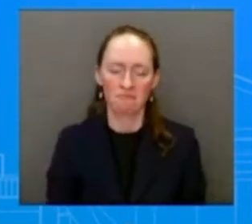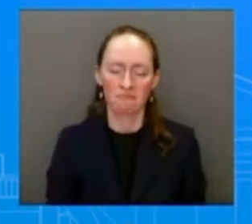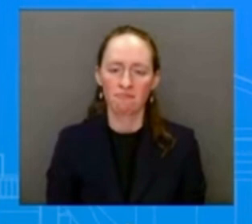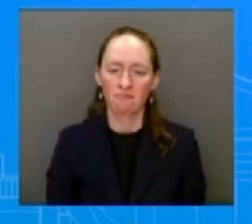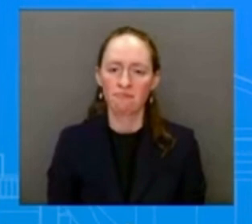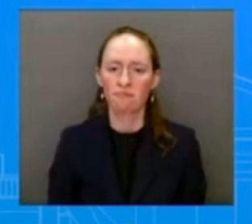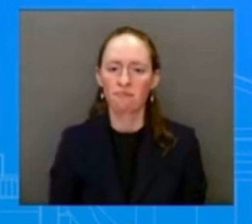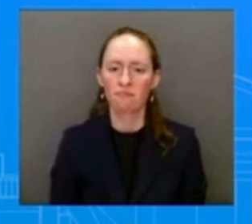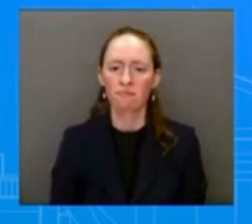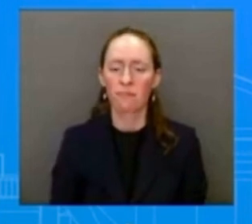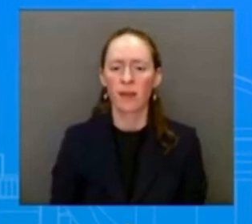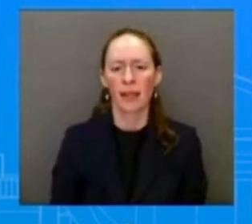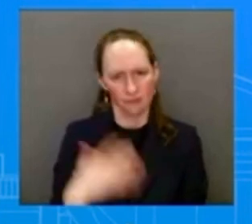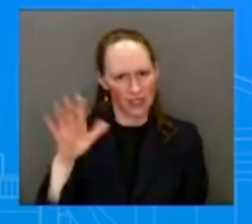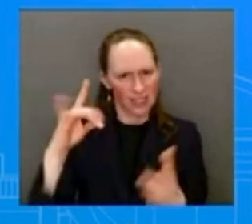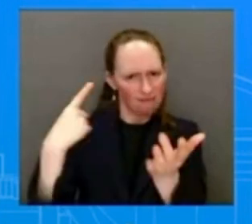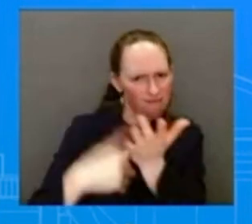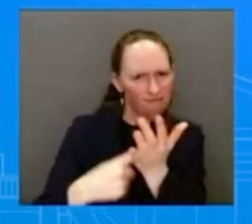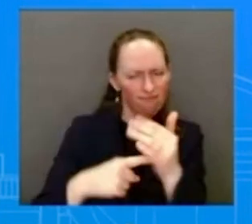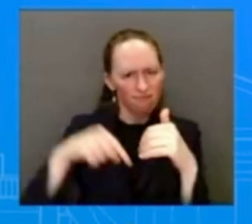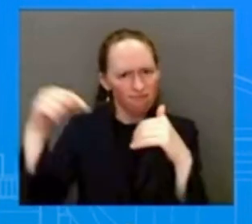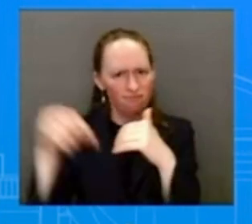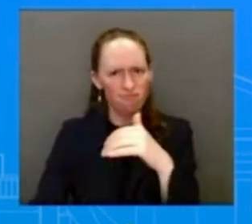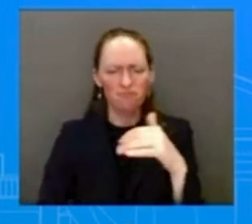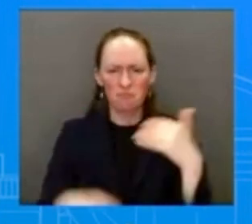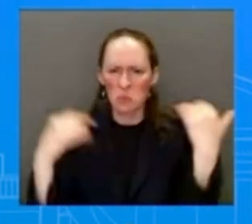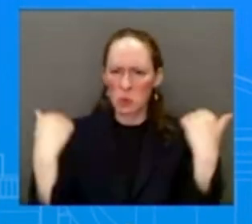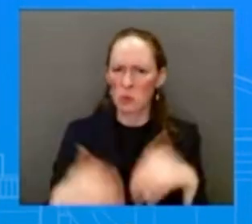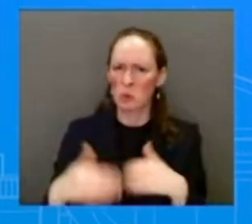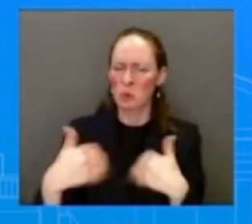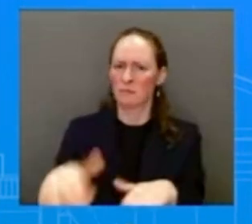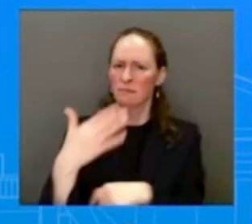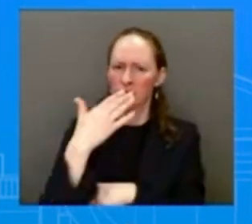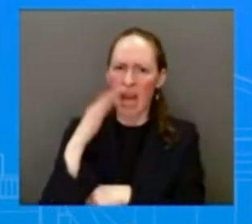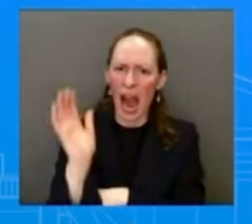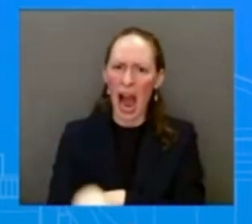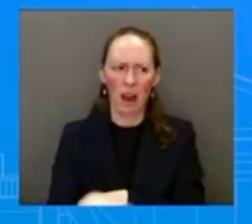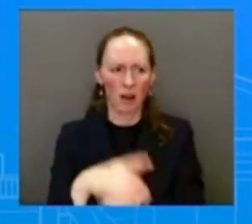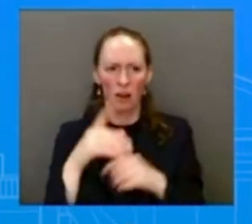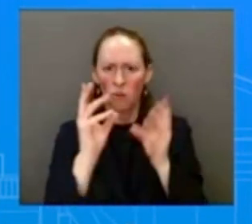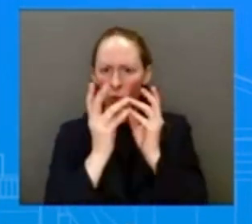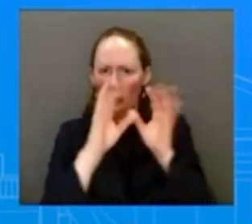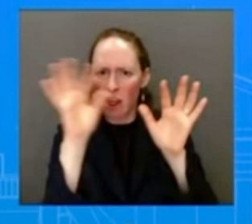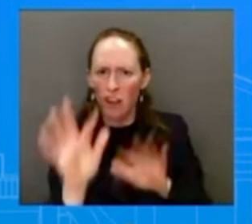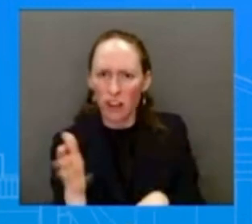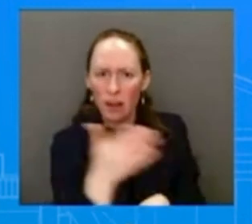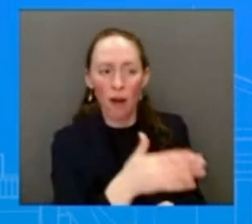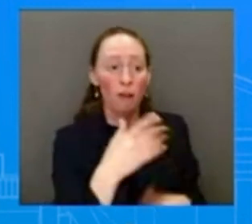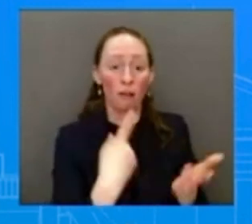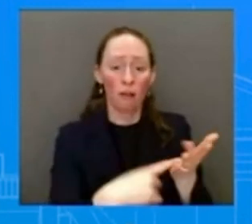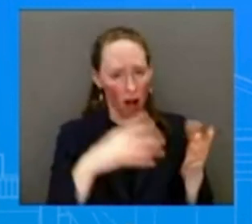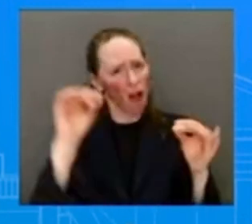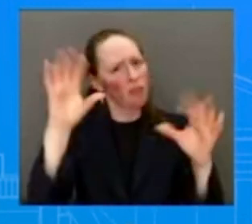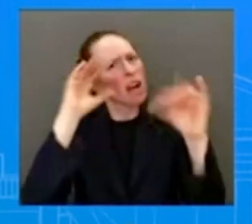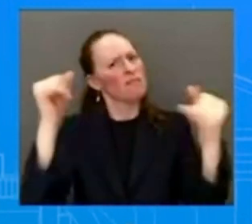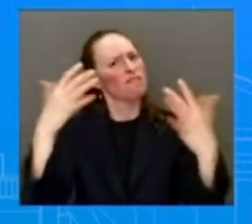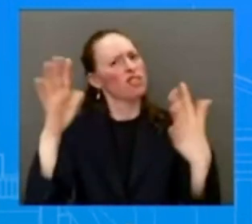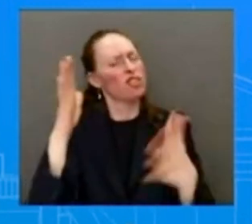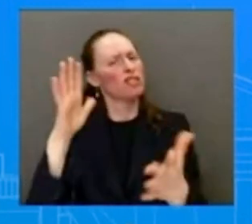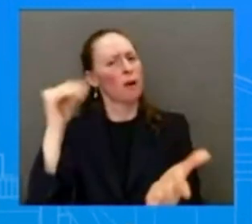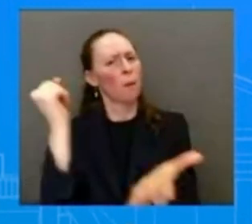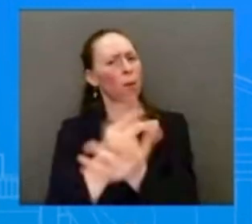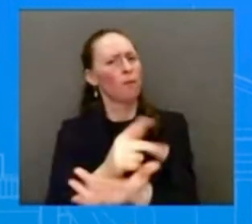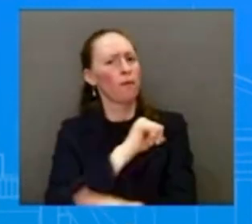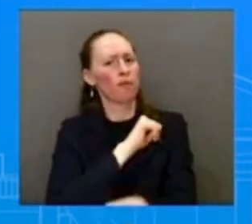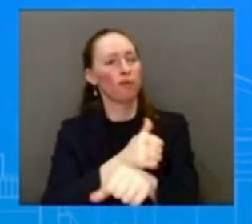Mississippi overnight. On Sunday, President Biden approved a disaster declaration for Mississippi and ordered federal aid to supplement state, tribal,